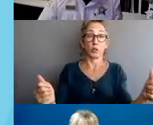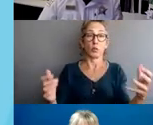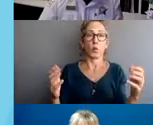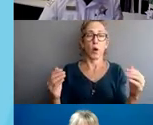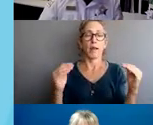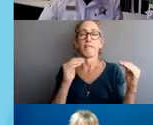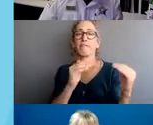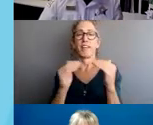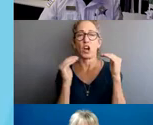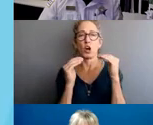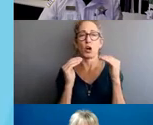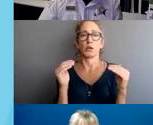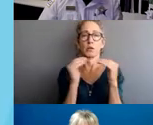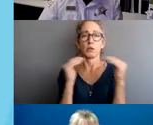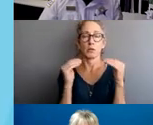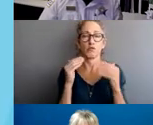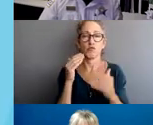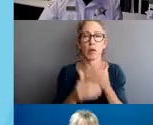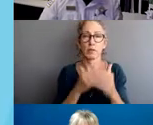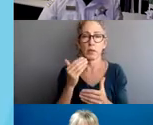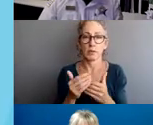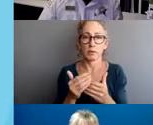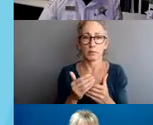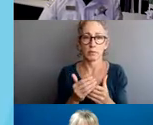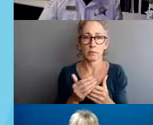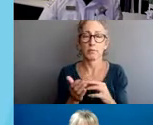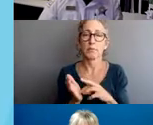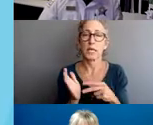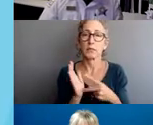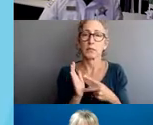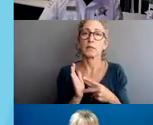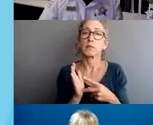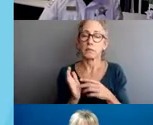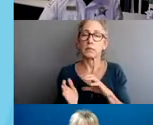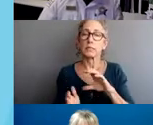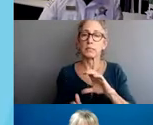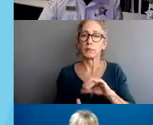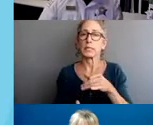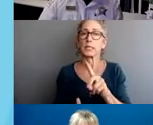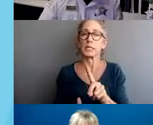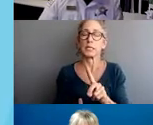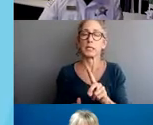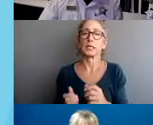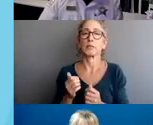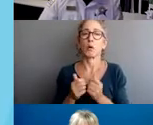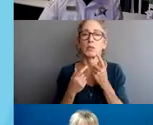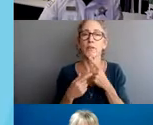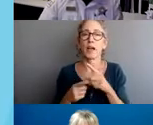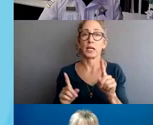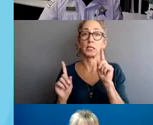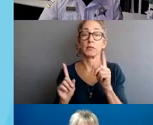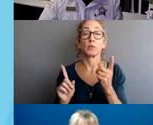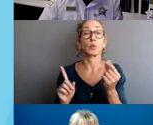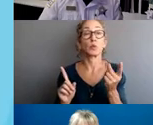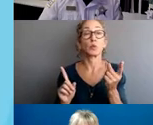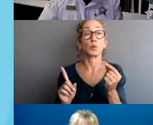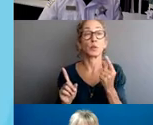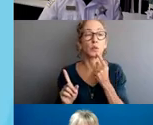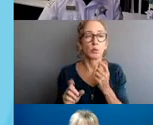supports the legitimacy of CPD CPD and the effectiveness of CPD by fostering the community's trust.